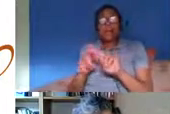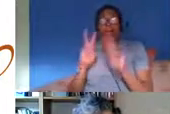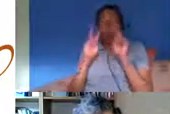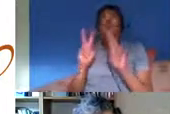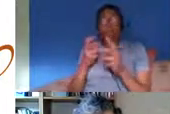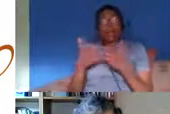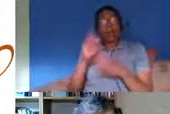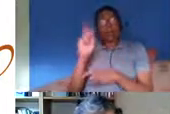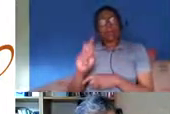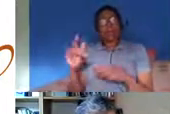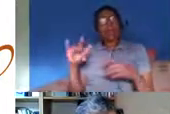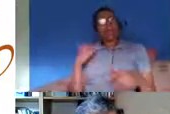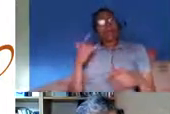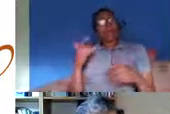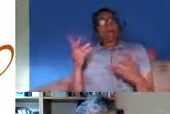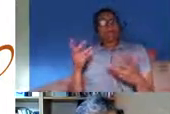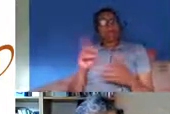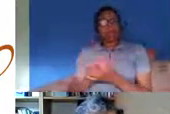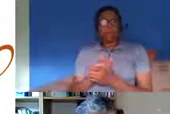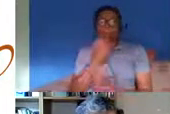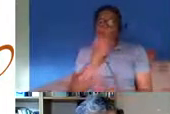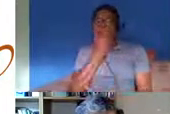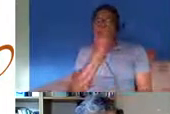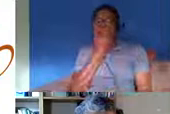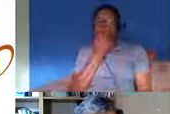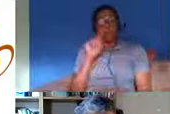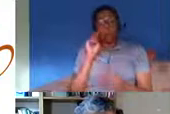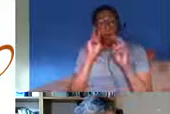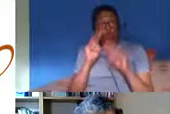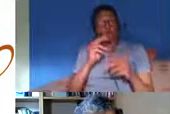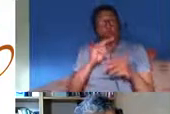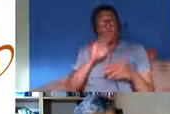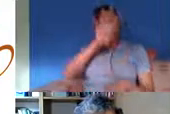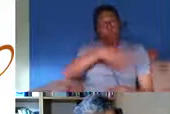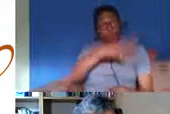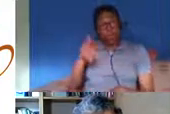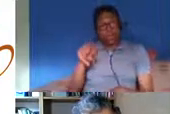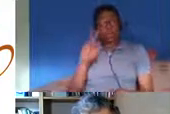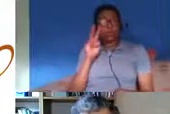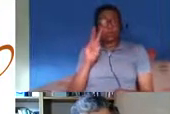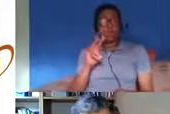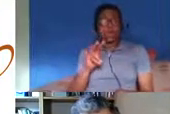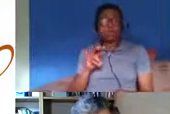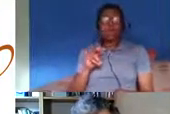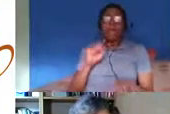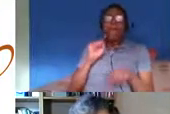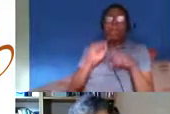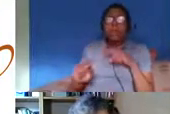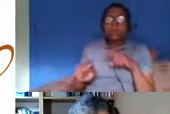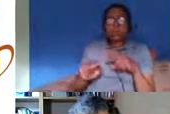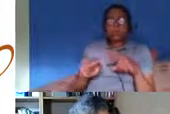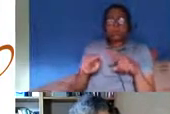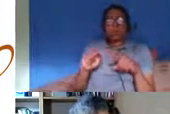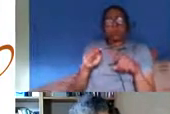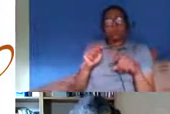this chart shows us that actually for the majority of black and minority ethnic communities they're more likely to be living in